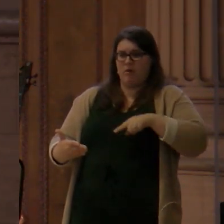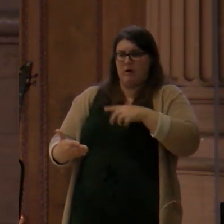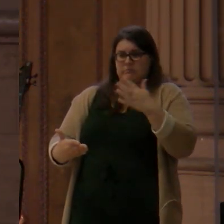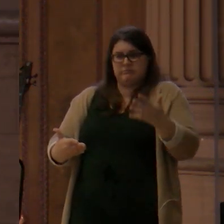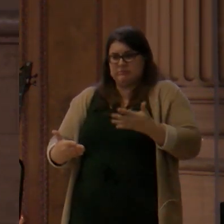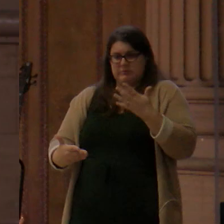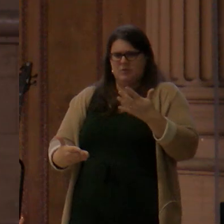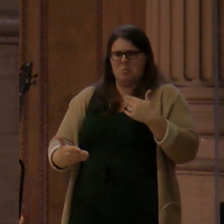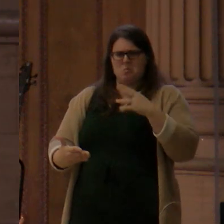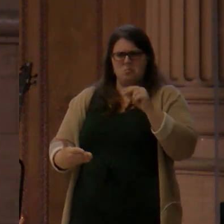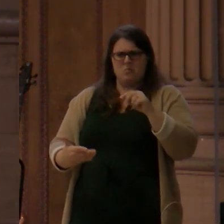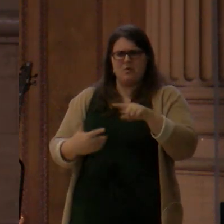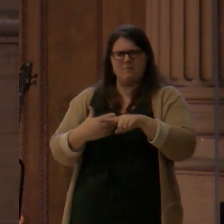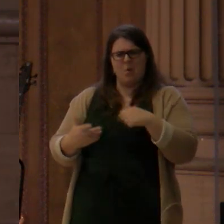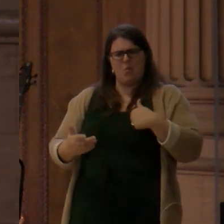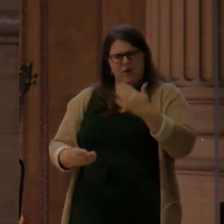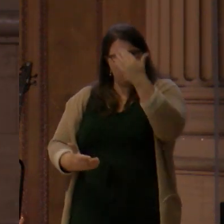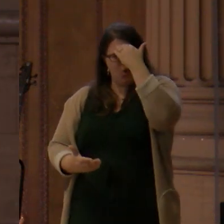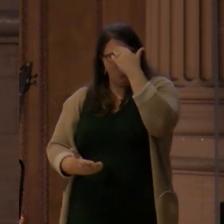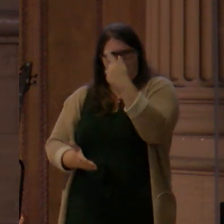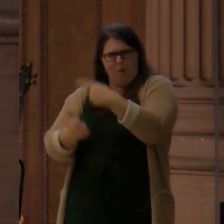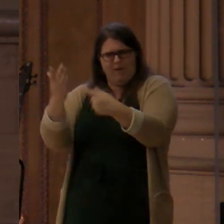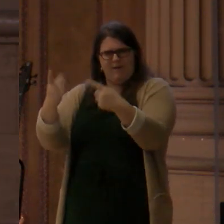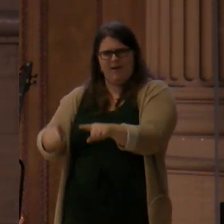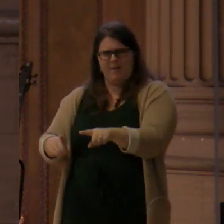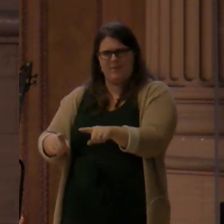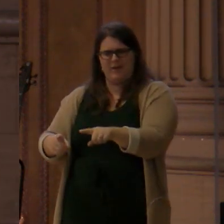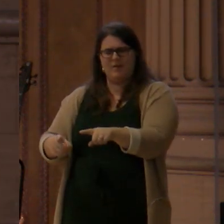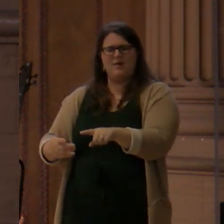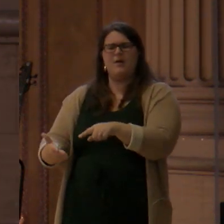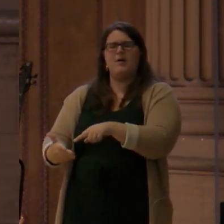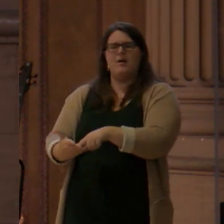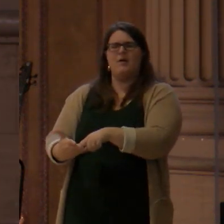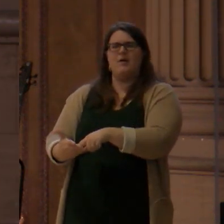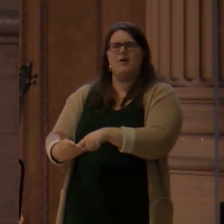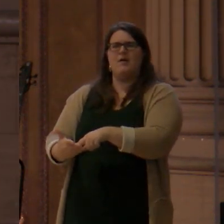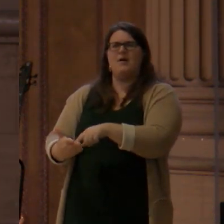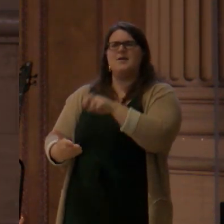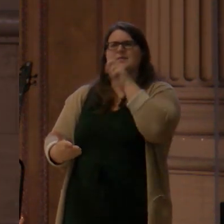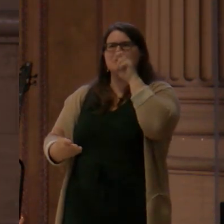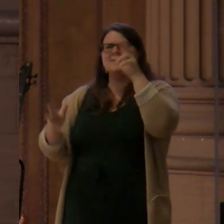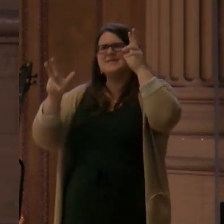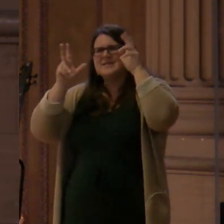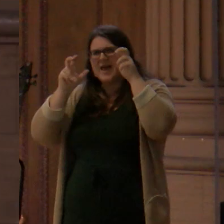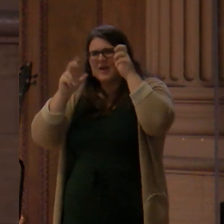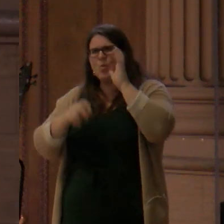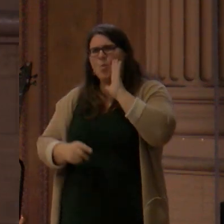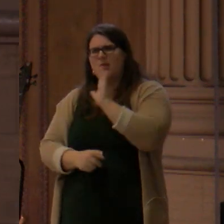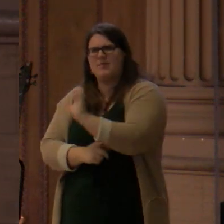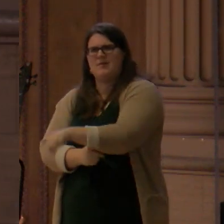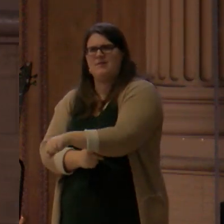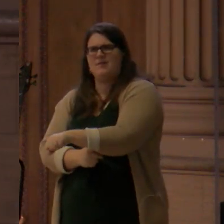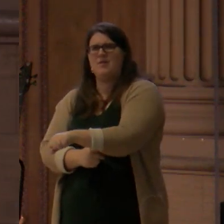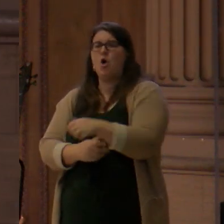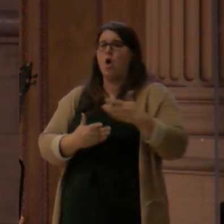defeated by God's promised Redeemer. And so you really can look to the future with confidence.